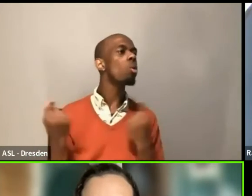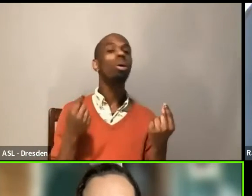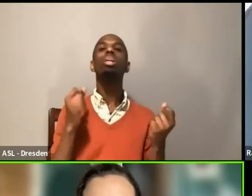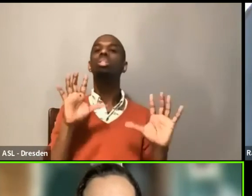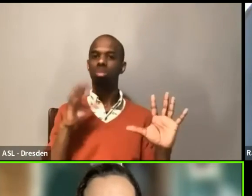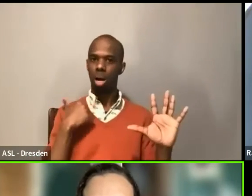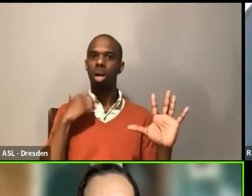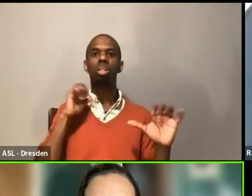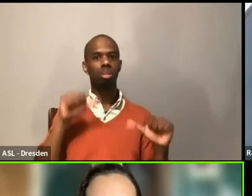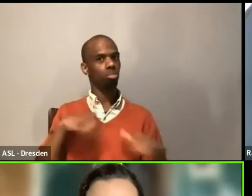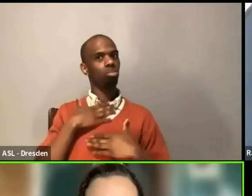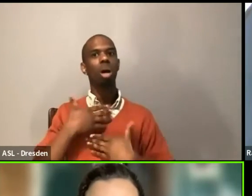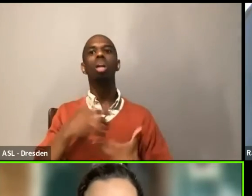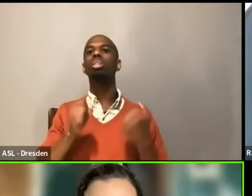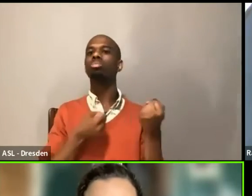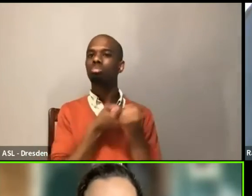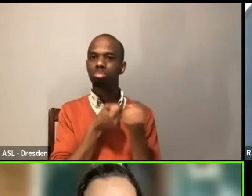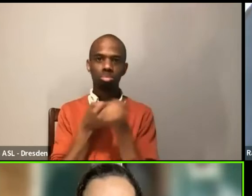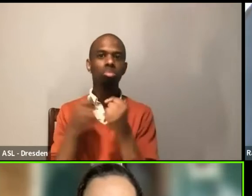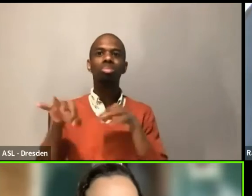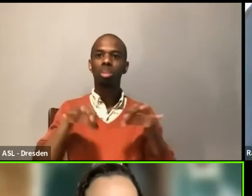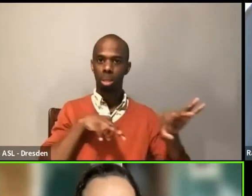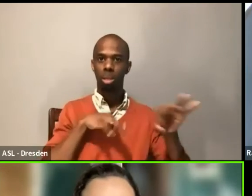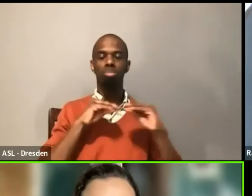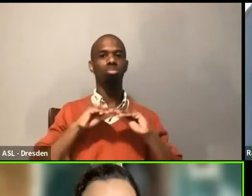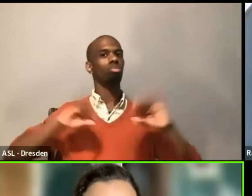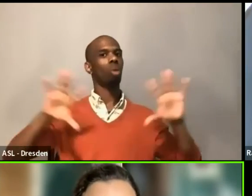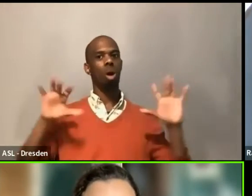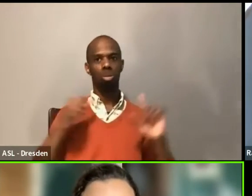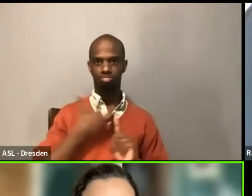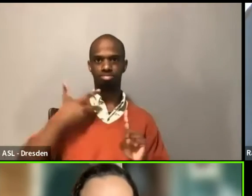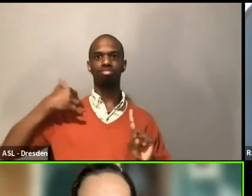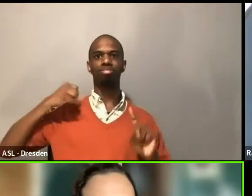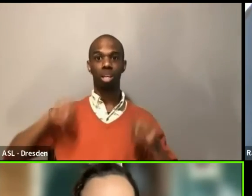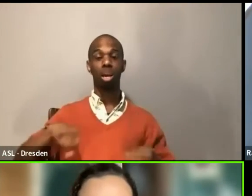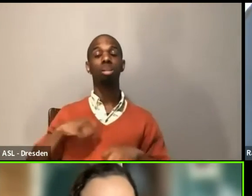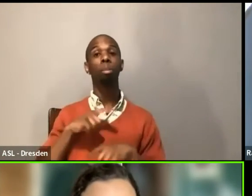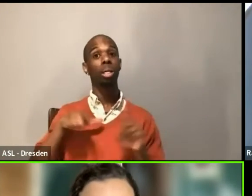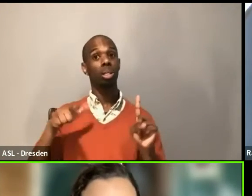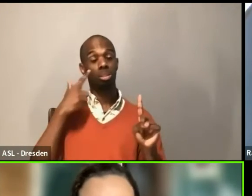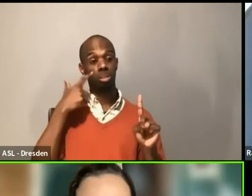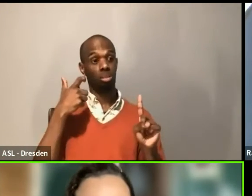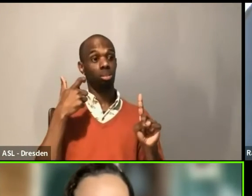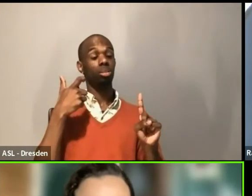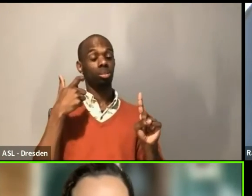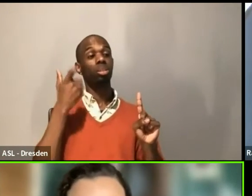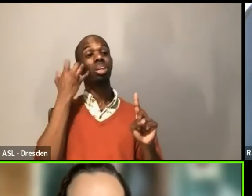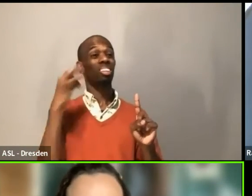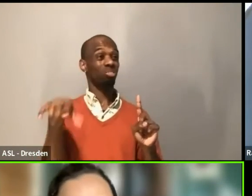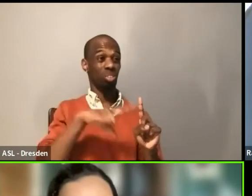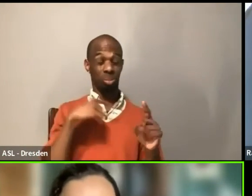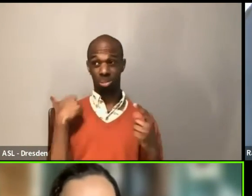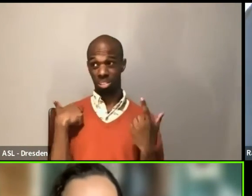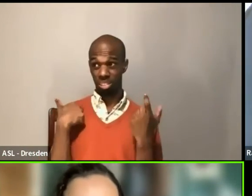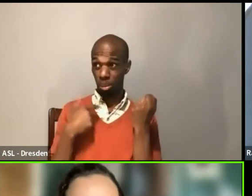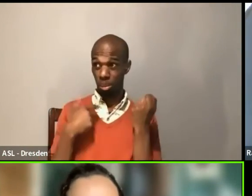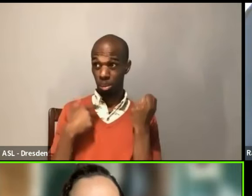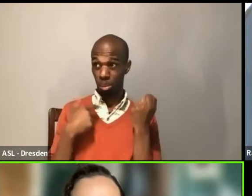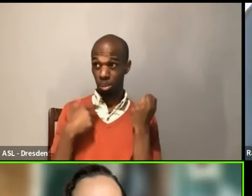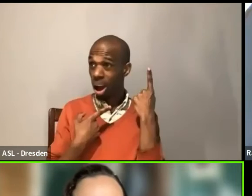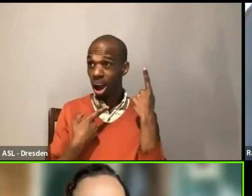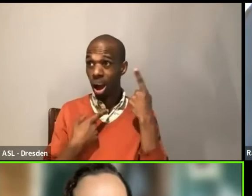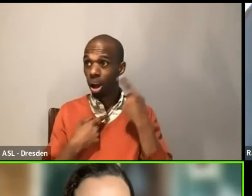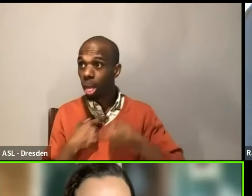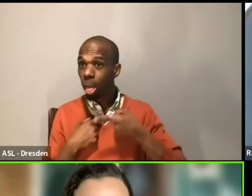come back and, and ask you these questions. And like, to be totally honest, like I haven't produced a full show since two years ago